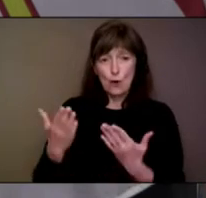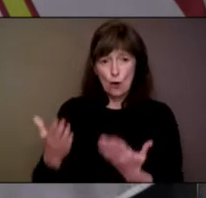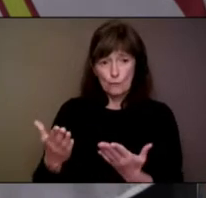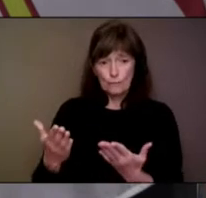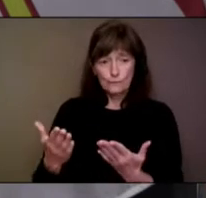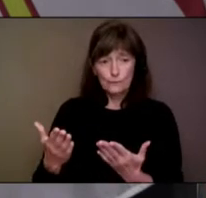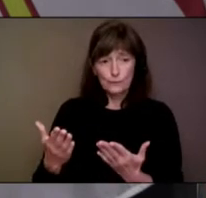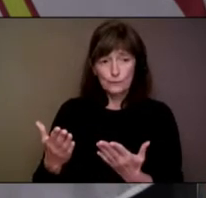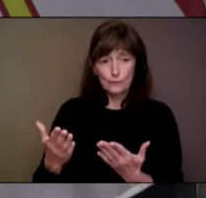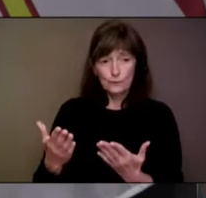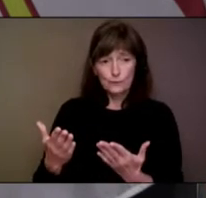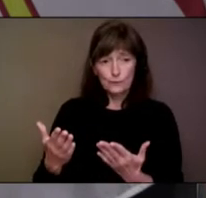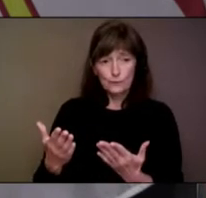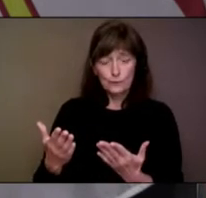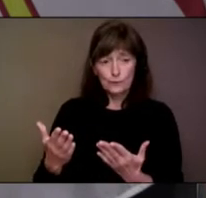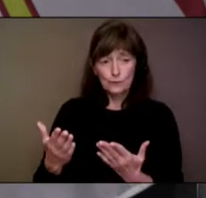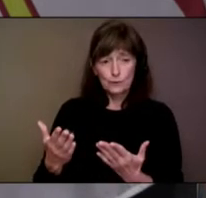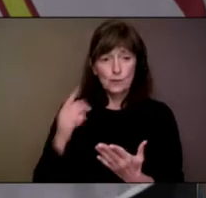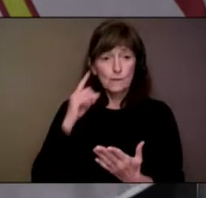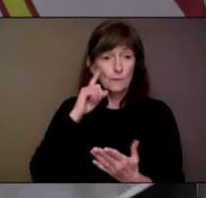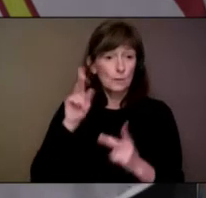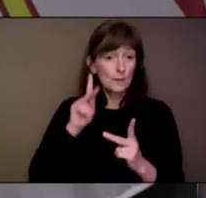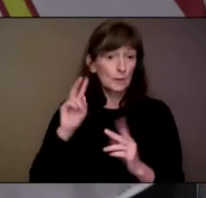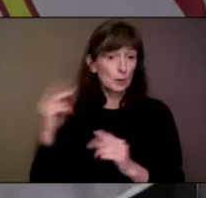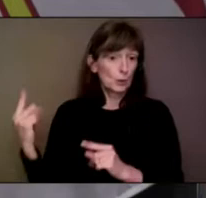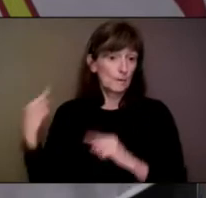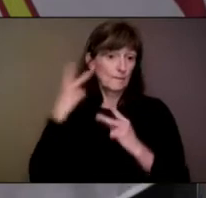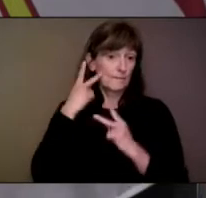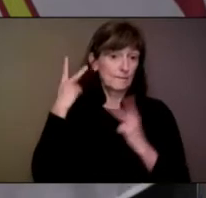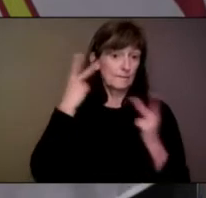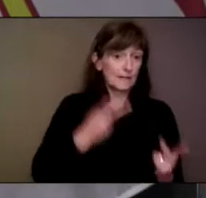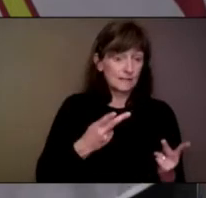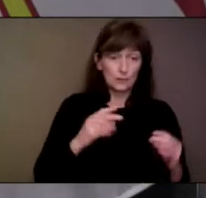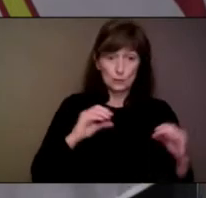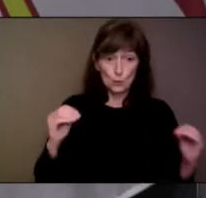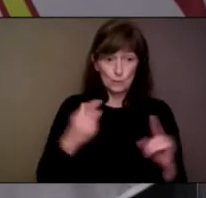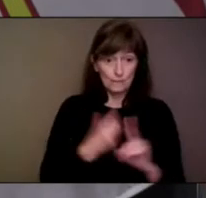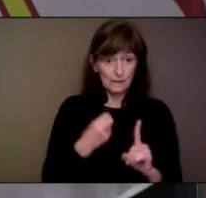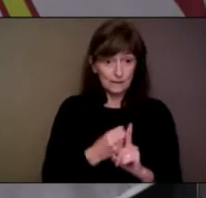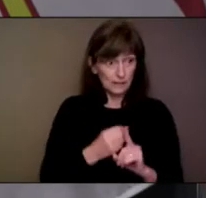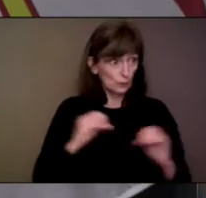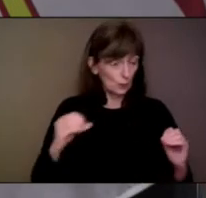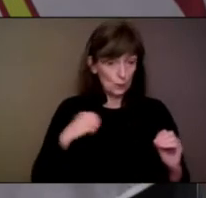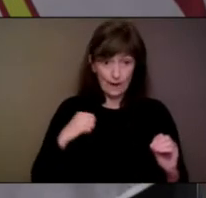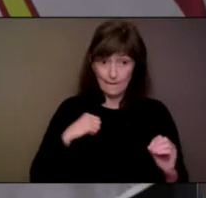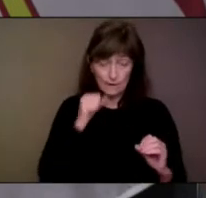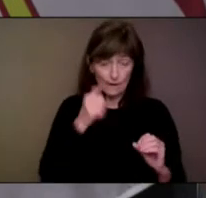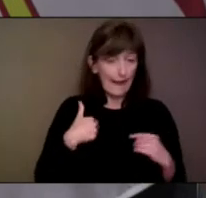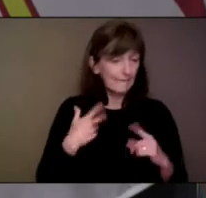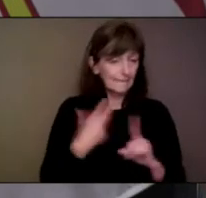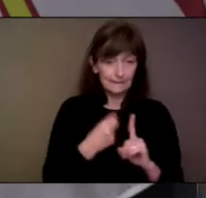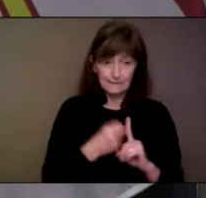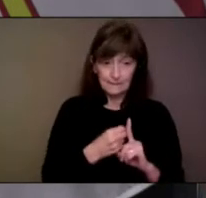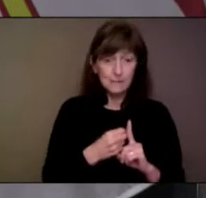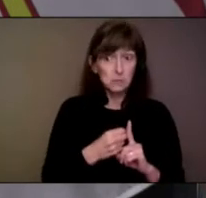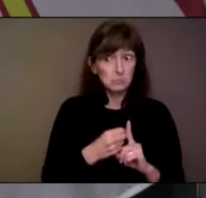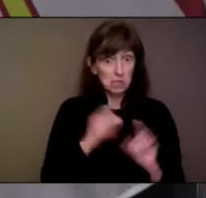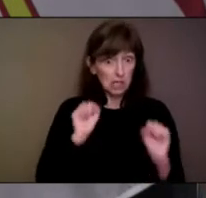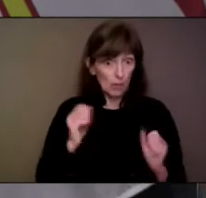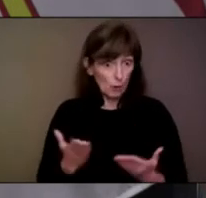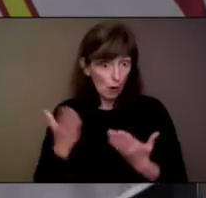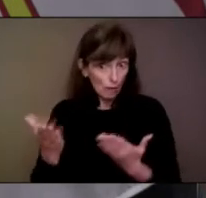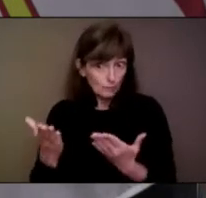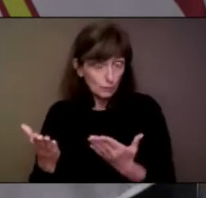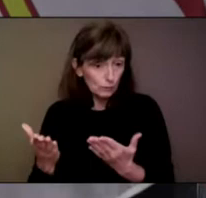are going to be people who are visiting our shores. So, yeah, we have had those discussions. There's been no opportunity to do so,